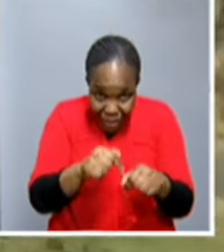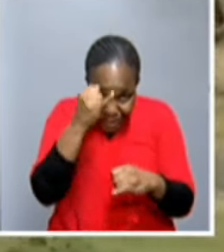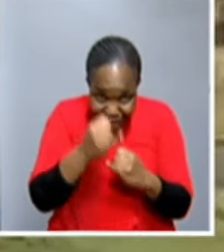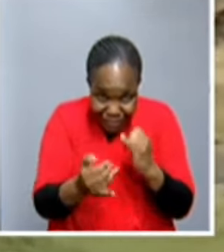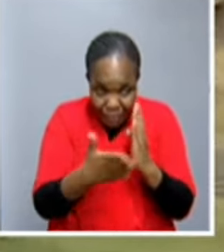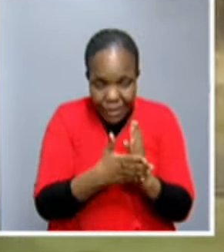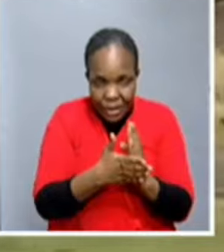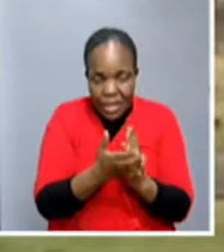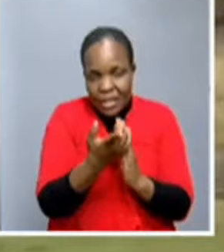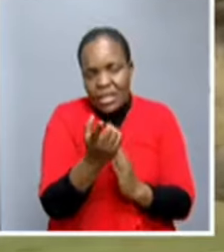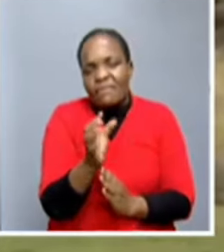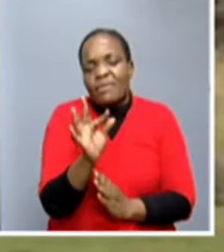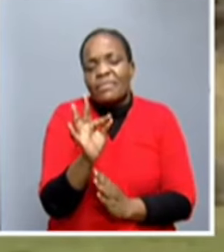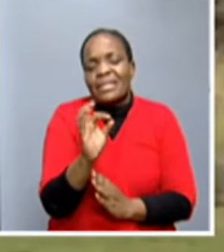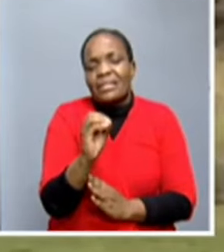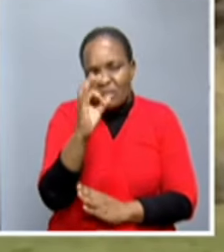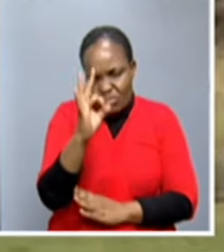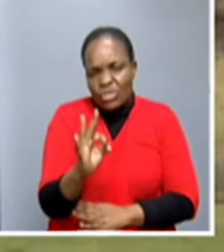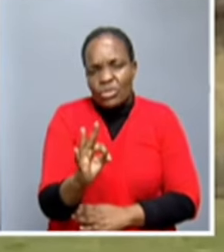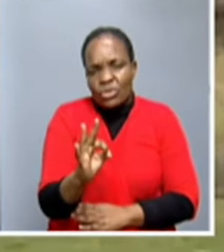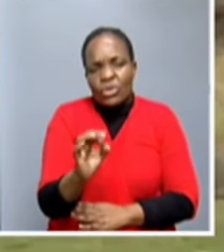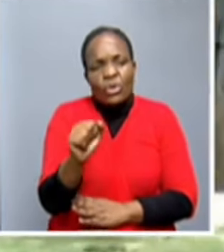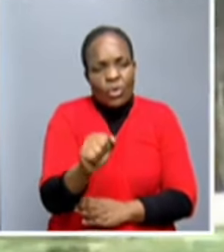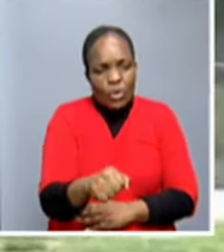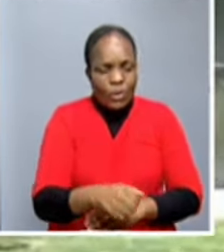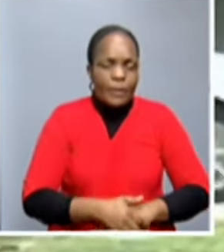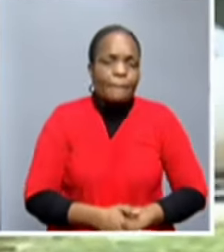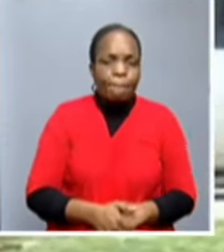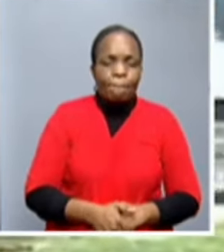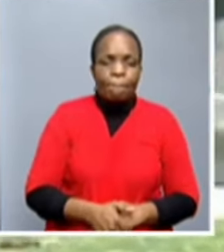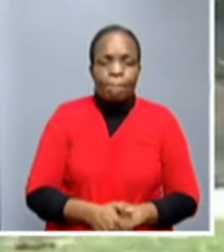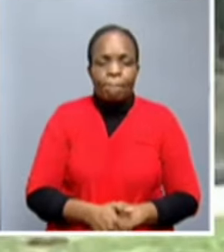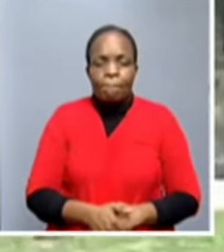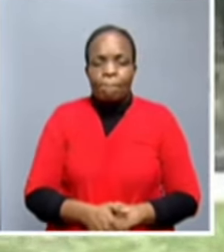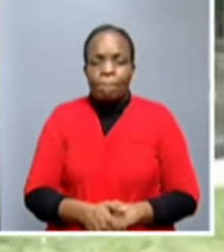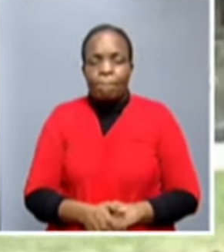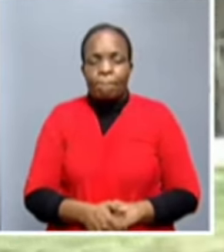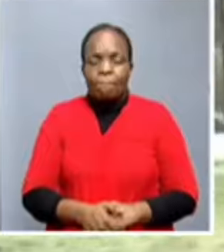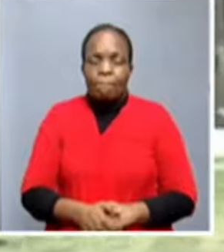registration. They are well satisfied according to Hangar and